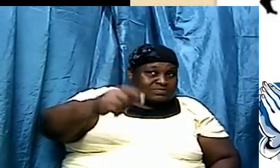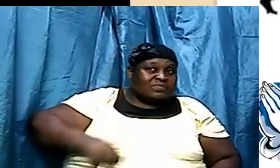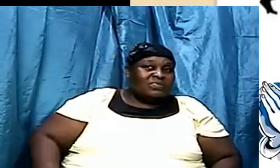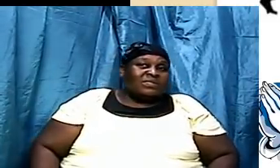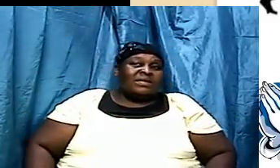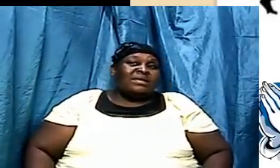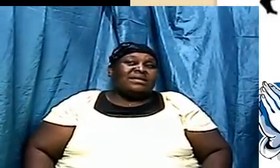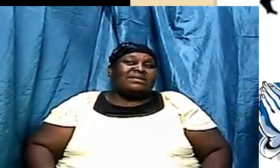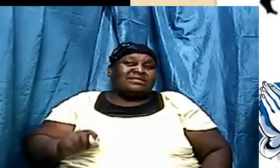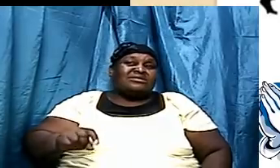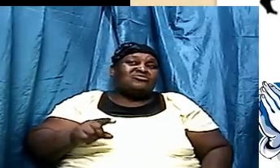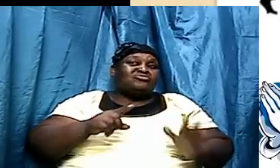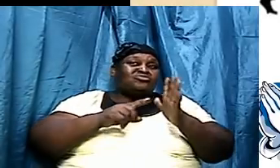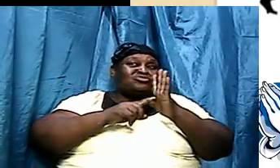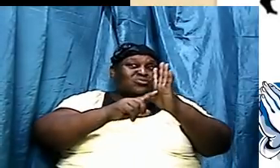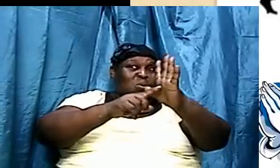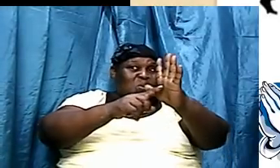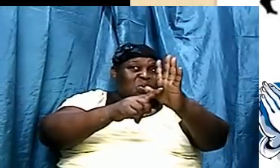this is supposed to show